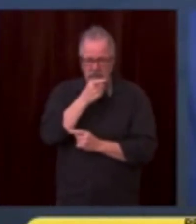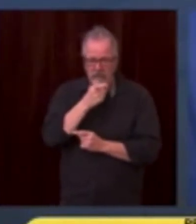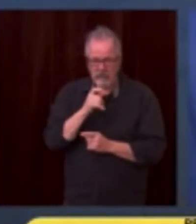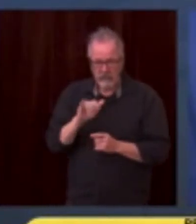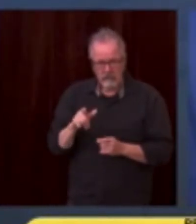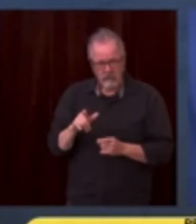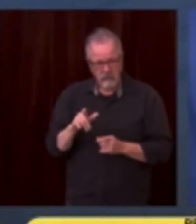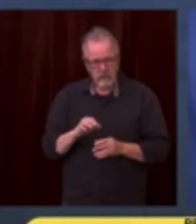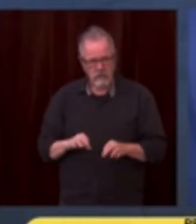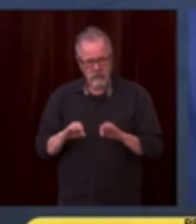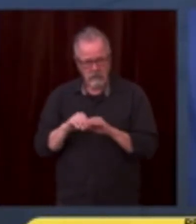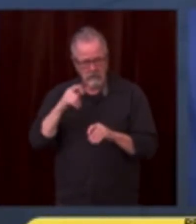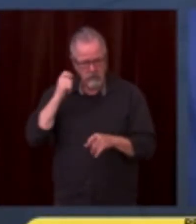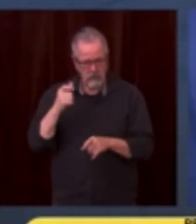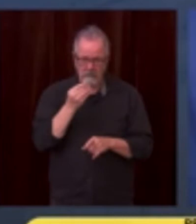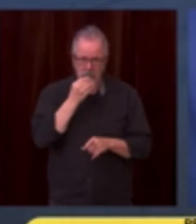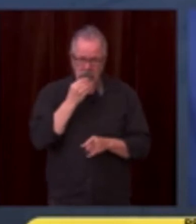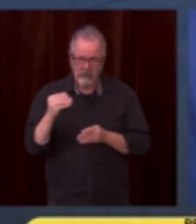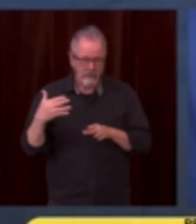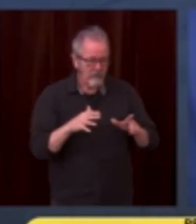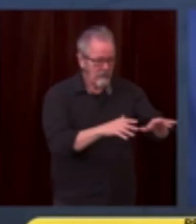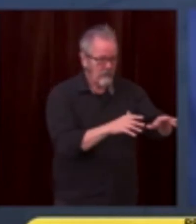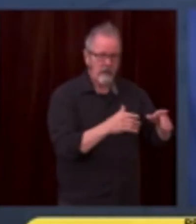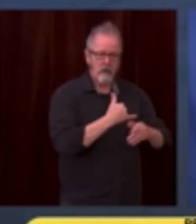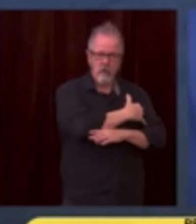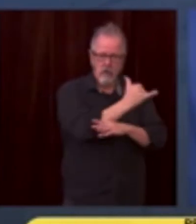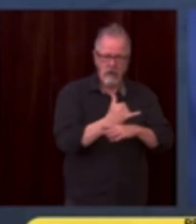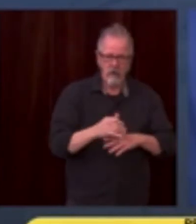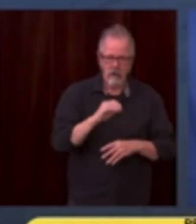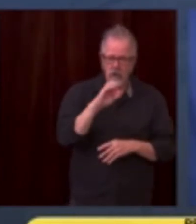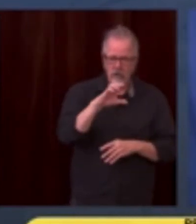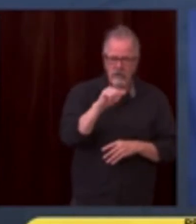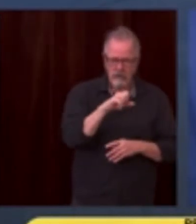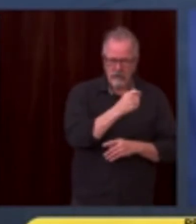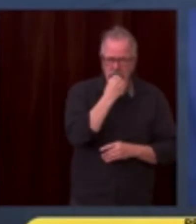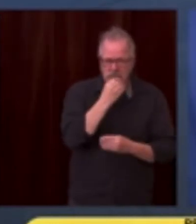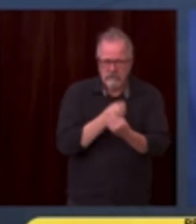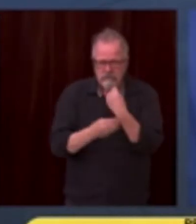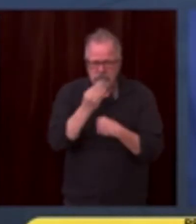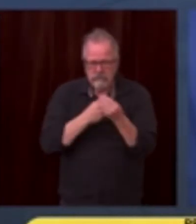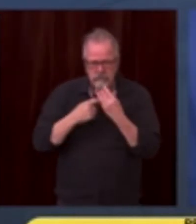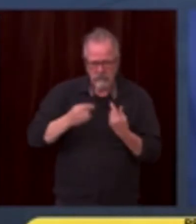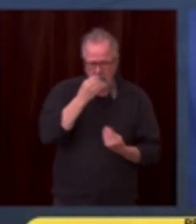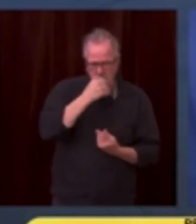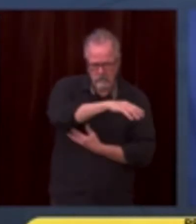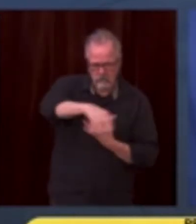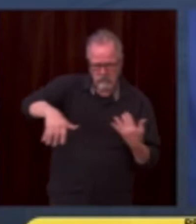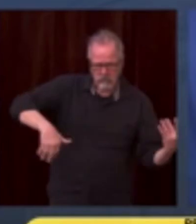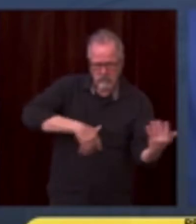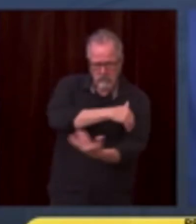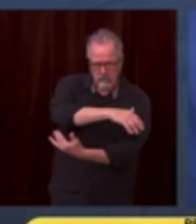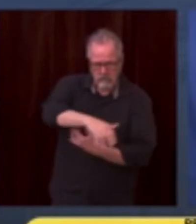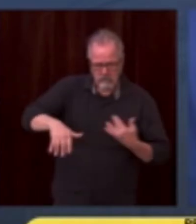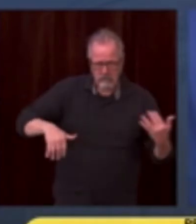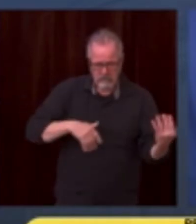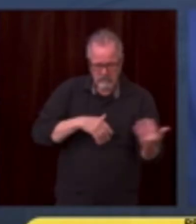This was yet another loss to all of us, because as the salmon go and the orca go, so go we. So I hope this can serve